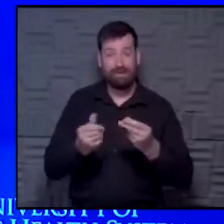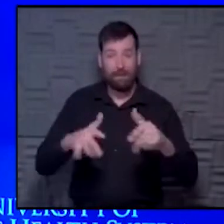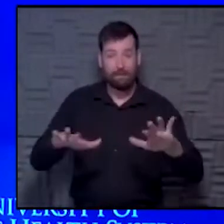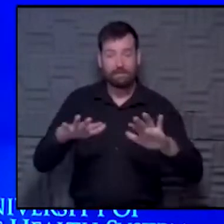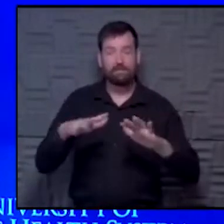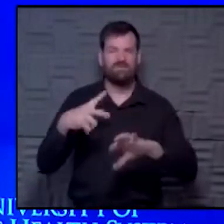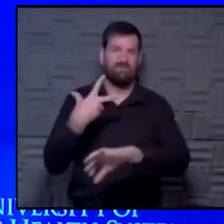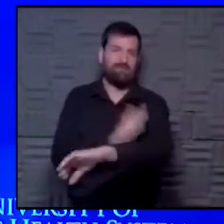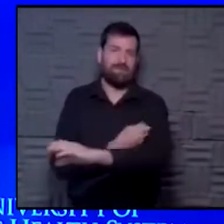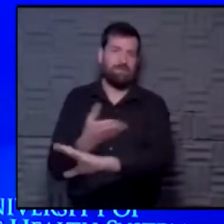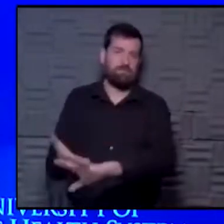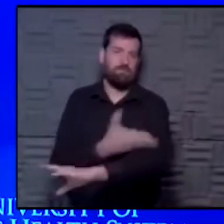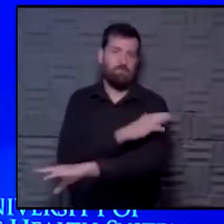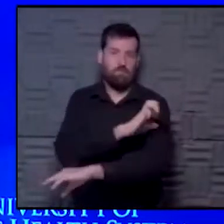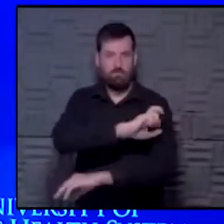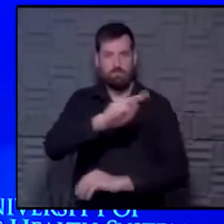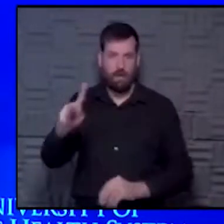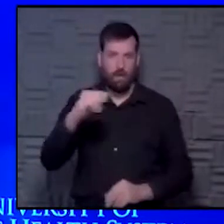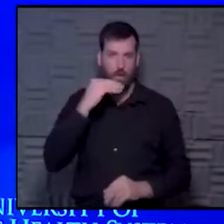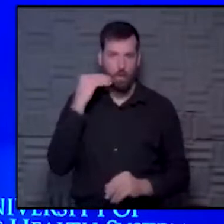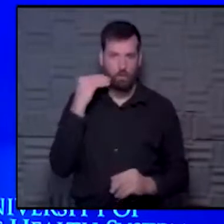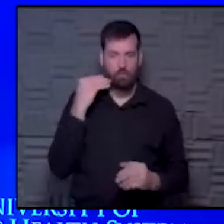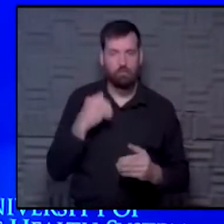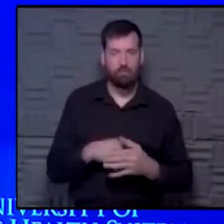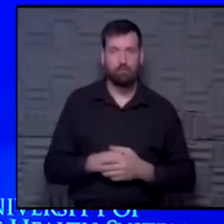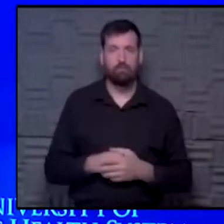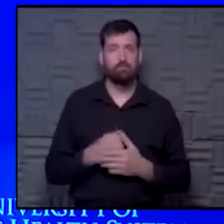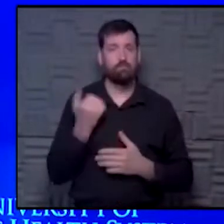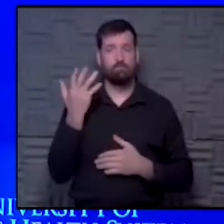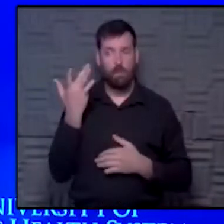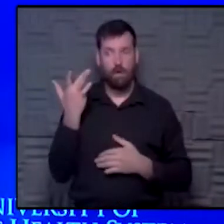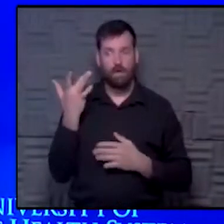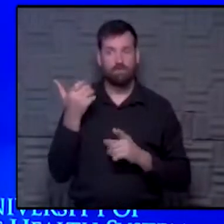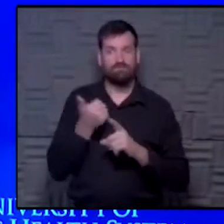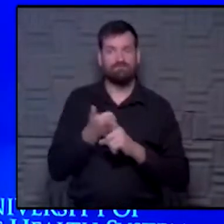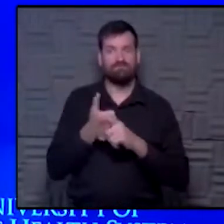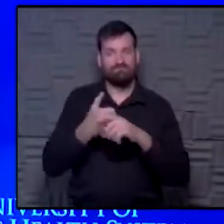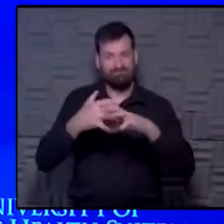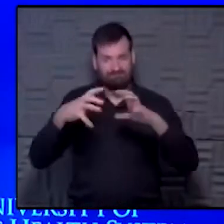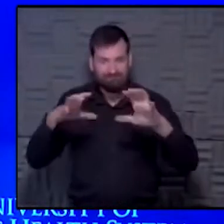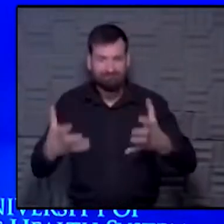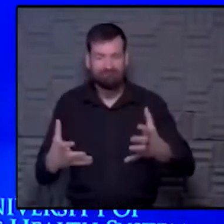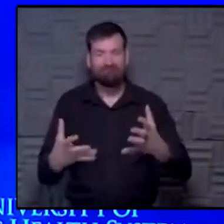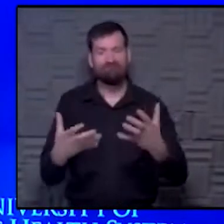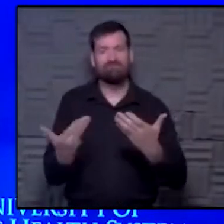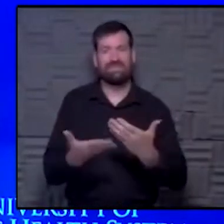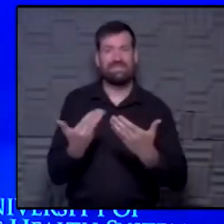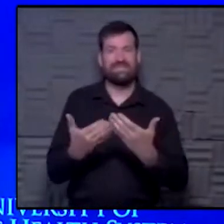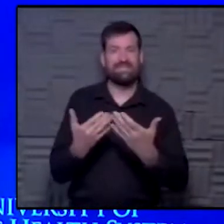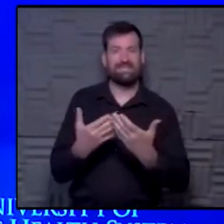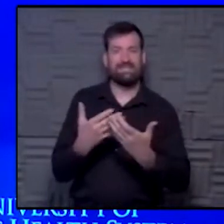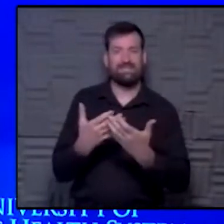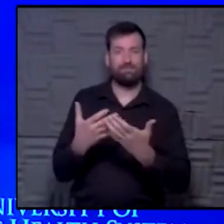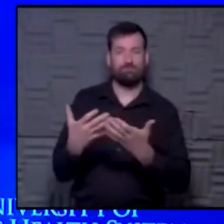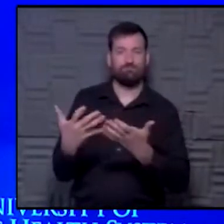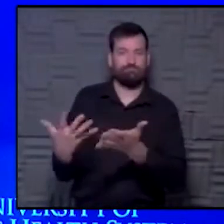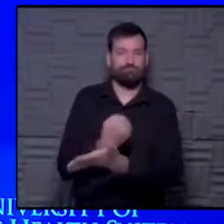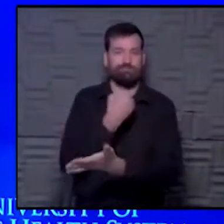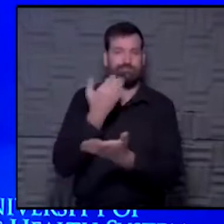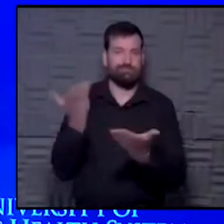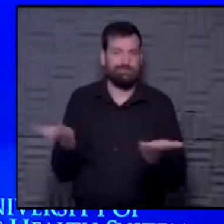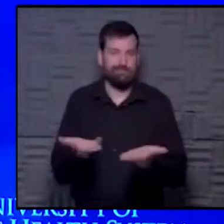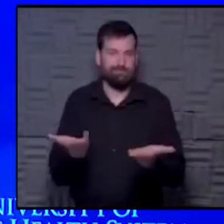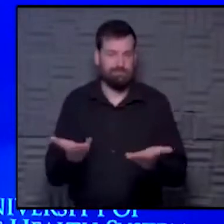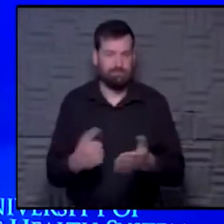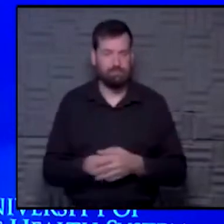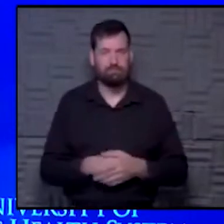before they leave and go back to their home. Because they are, in effect, a captive audience. It's easy to sort of catch them there. And very much